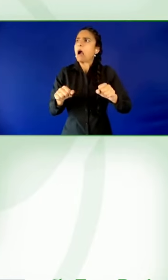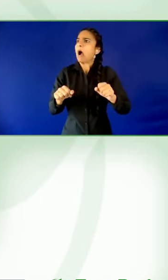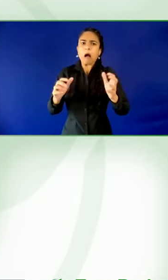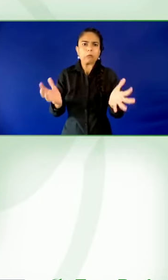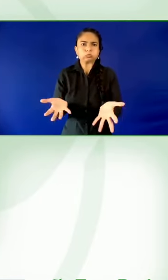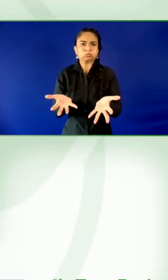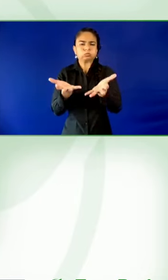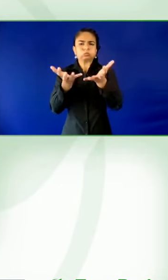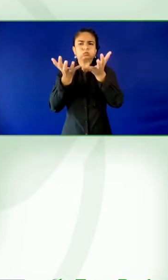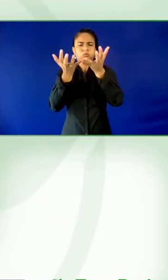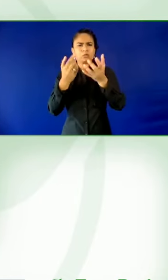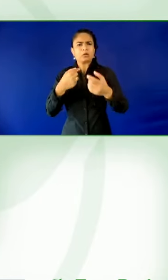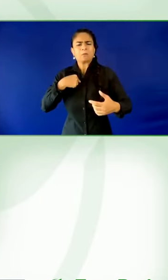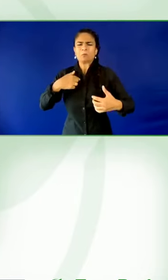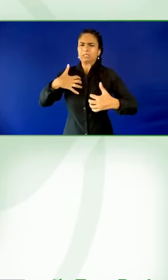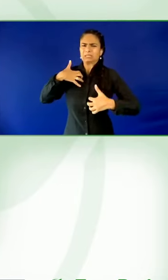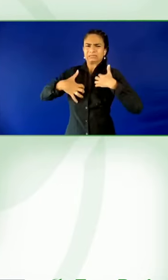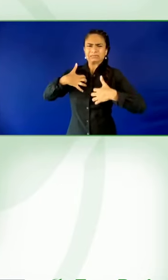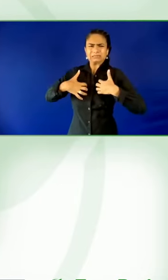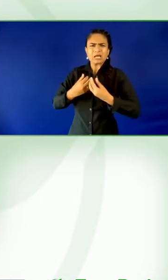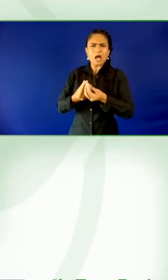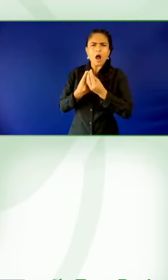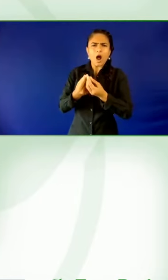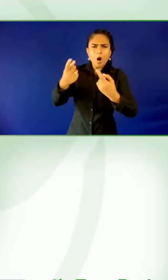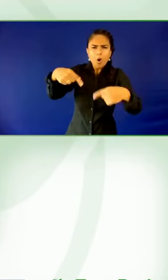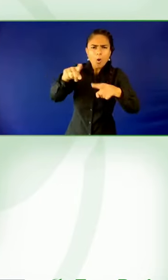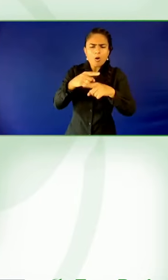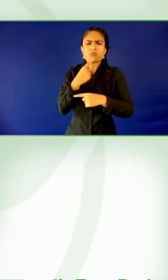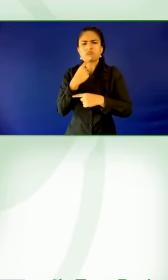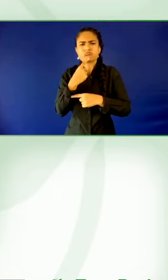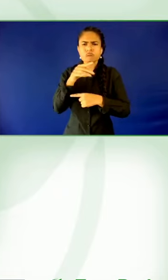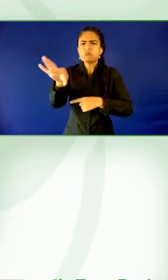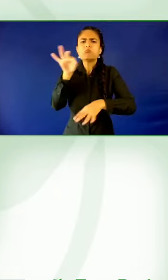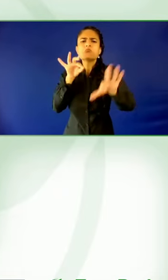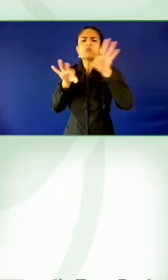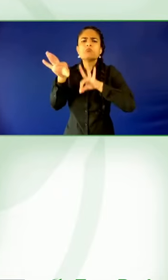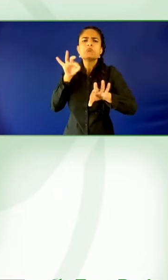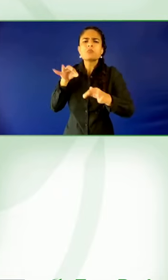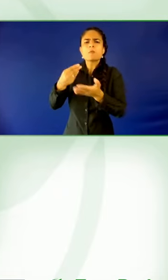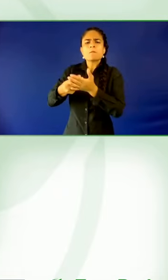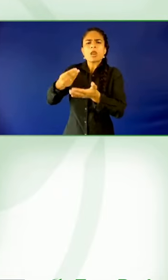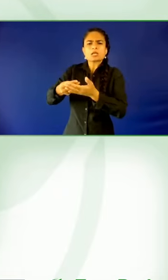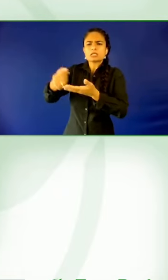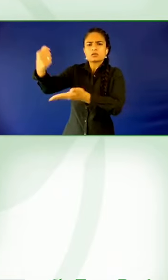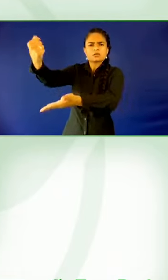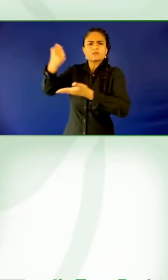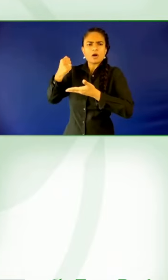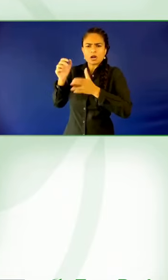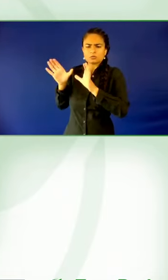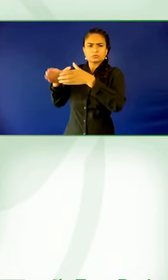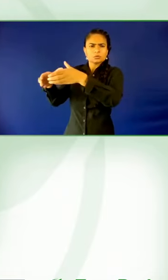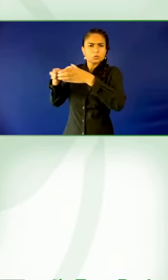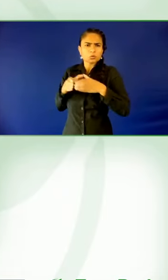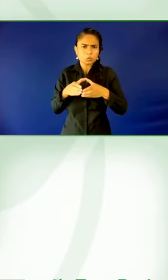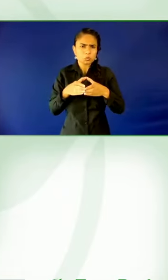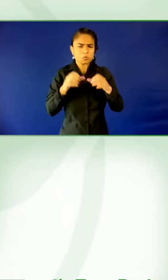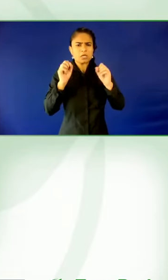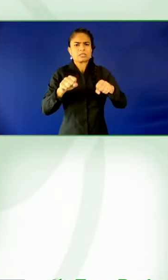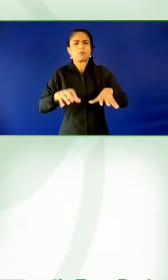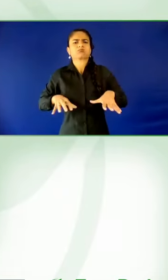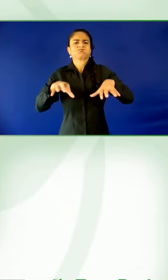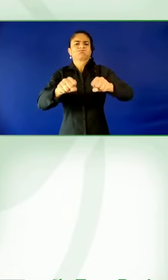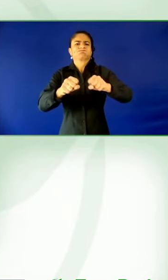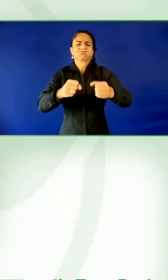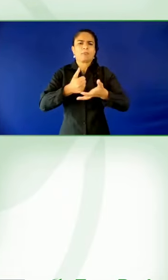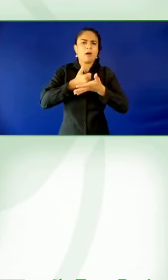actually take the agenda for accessibility forwards. Yeah, I'll cover that one if I may just I guess with my hat